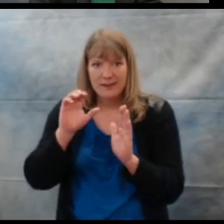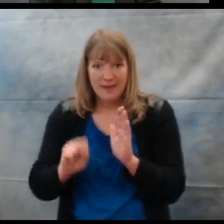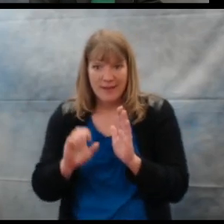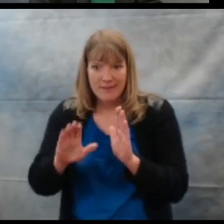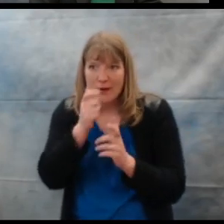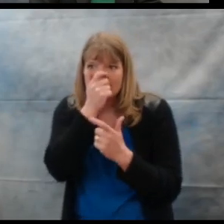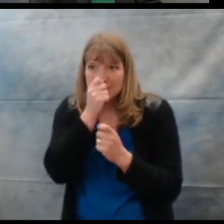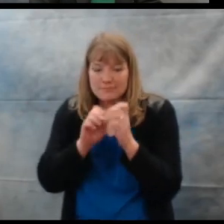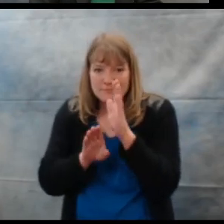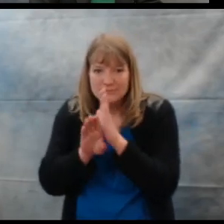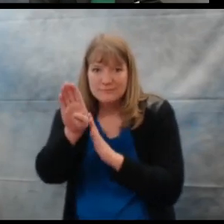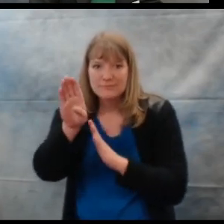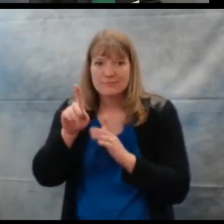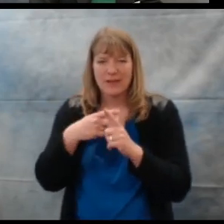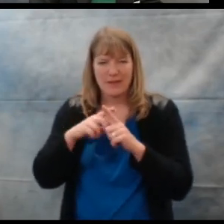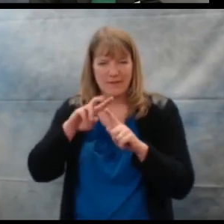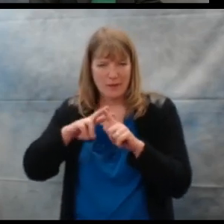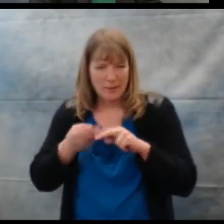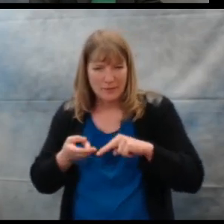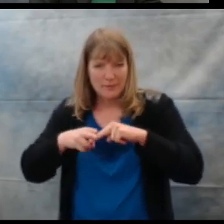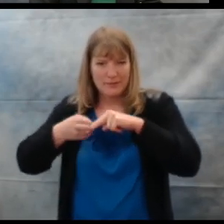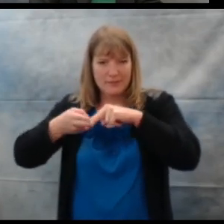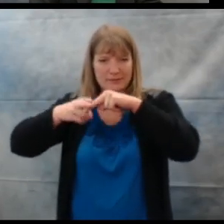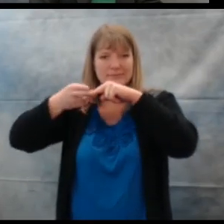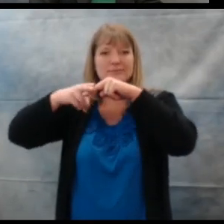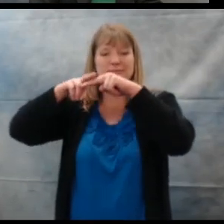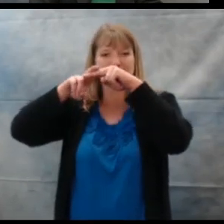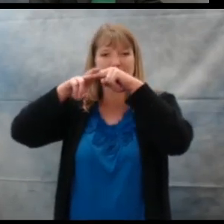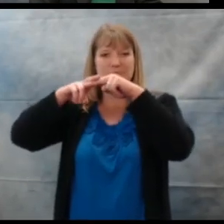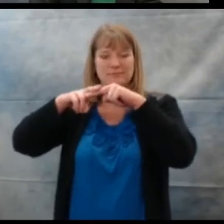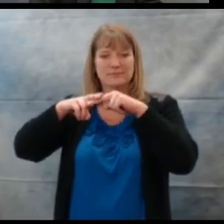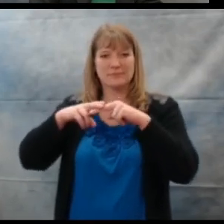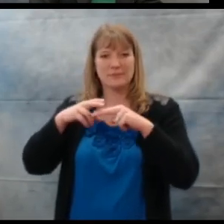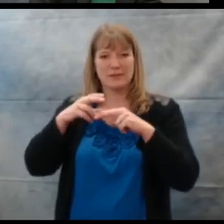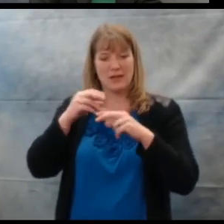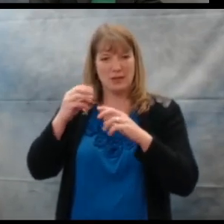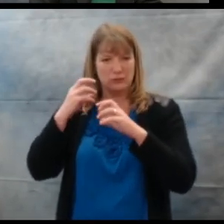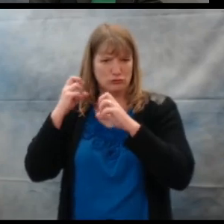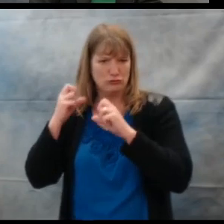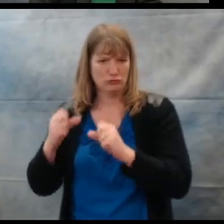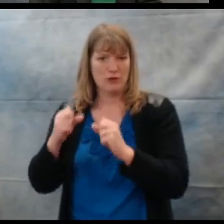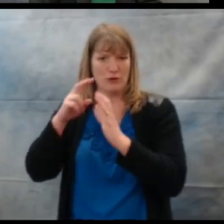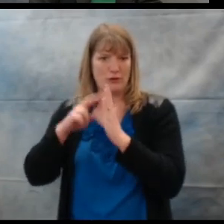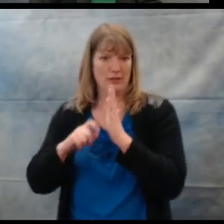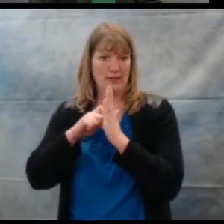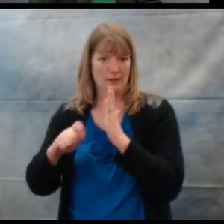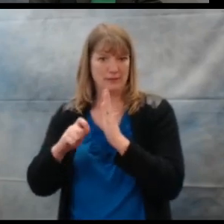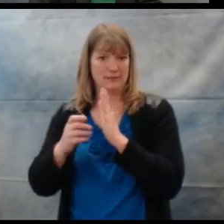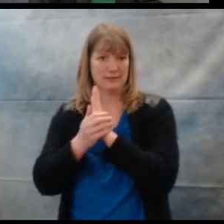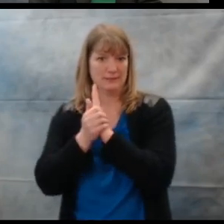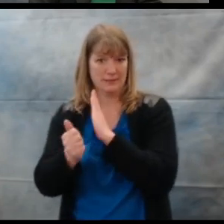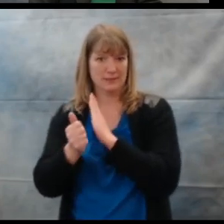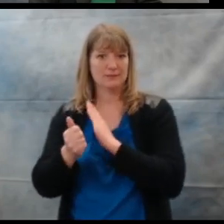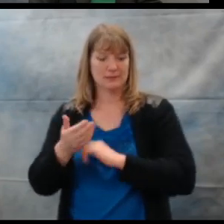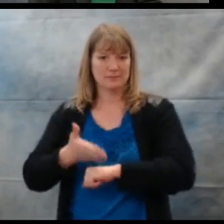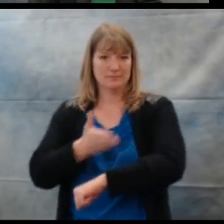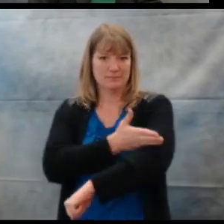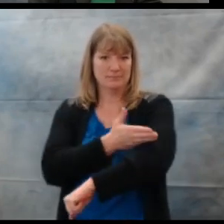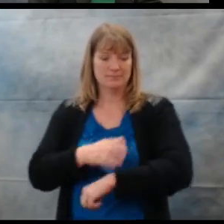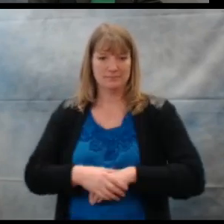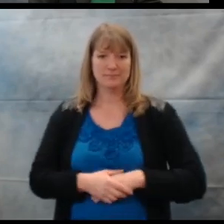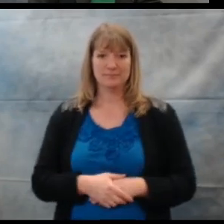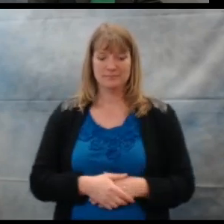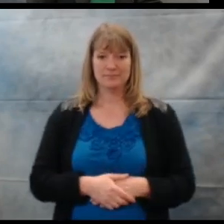to pique a child's interest so that they build their vocabulary and reach stronger literacy skills.